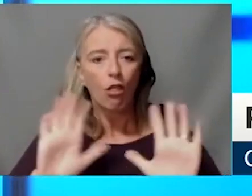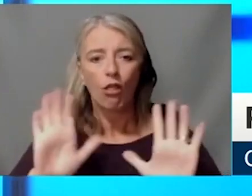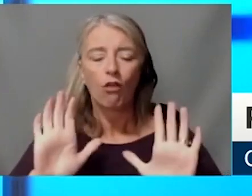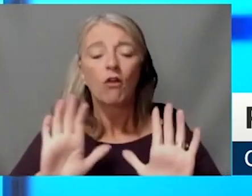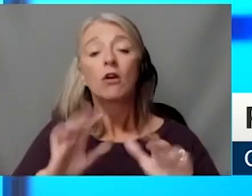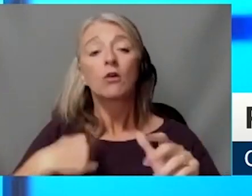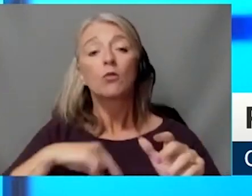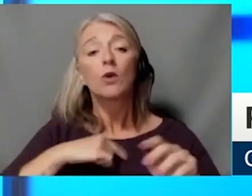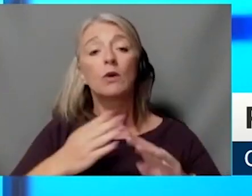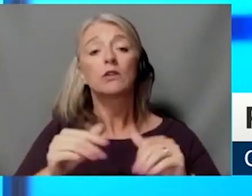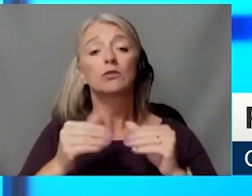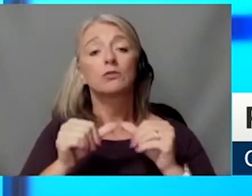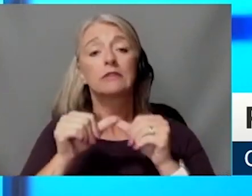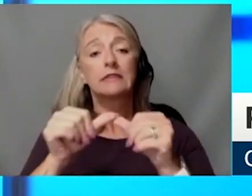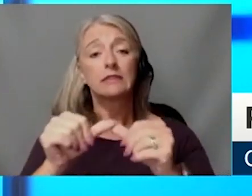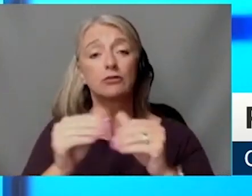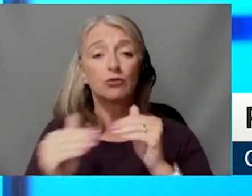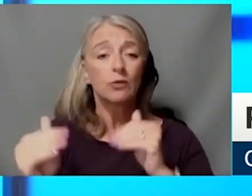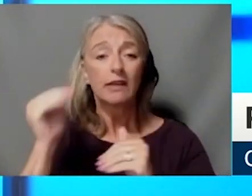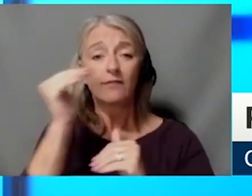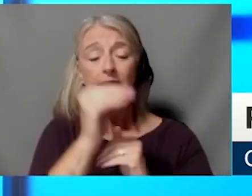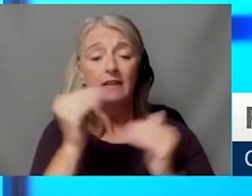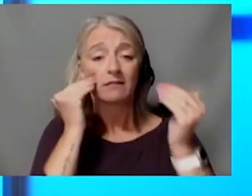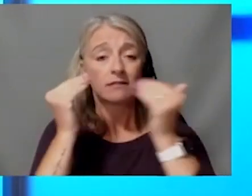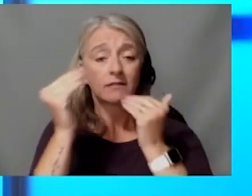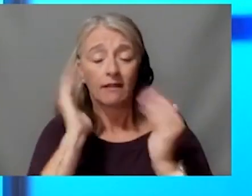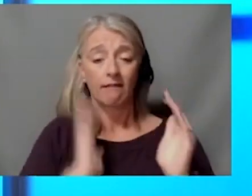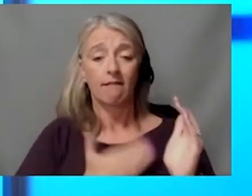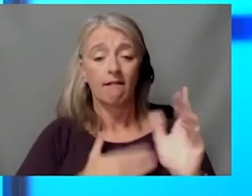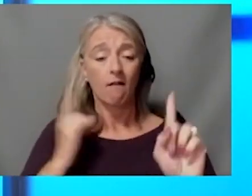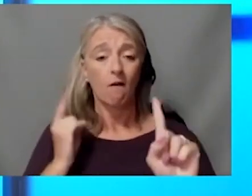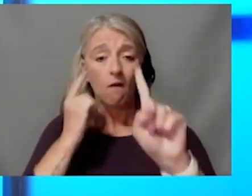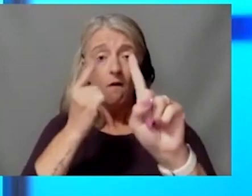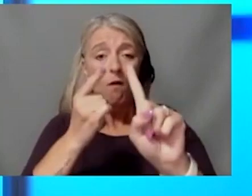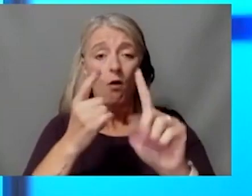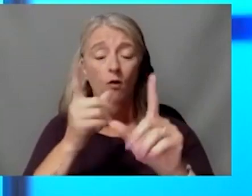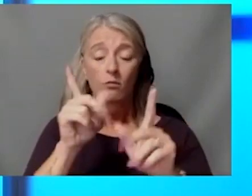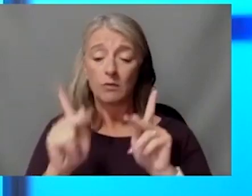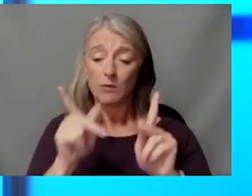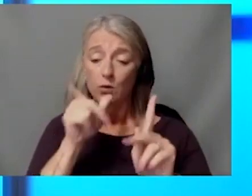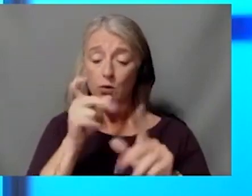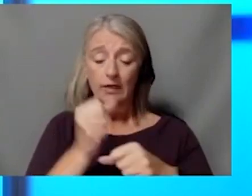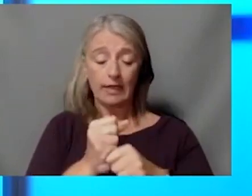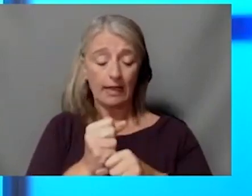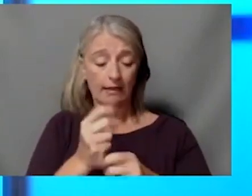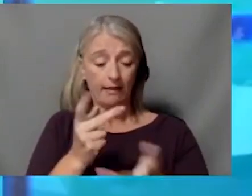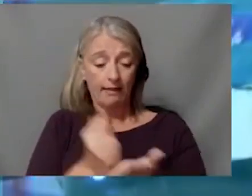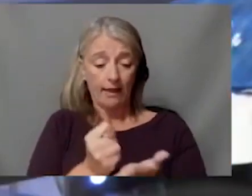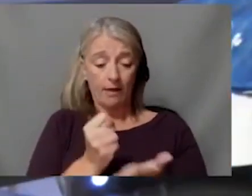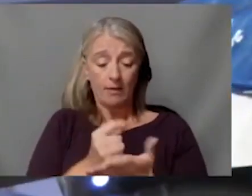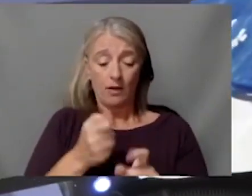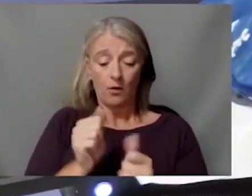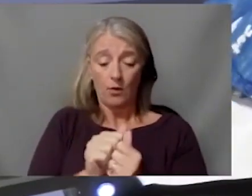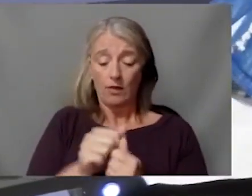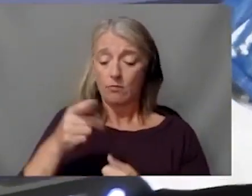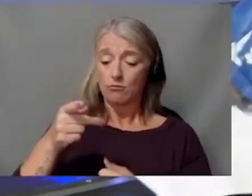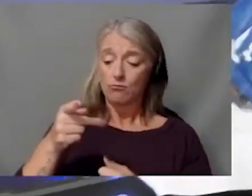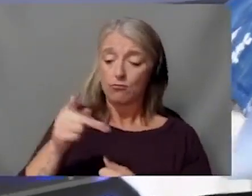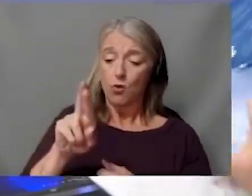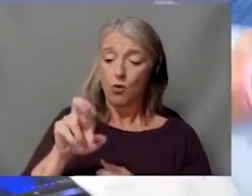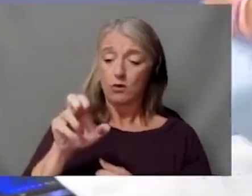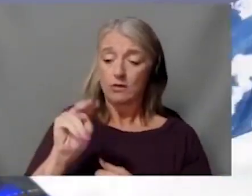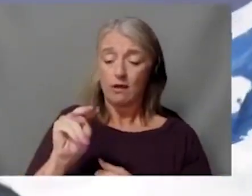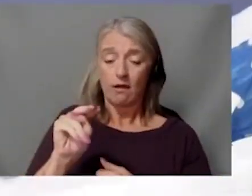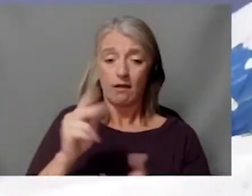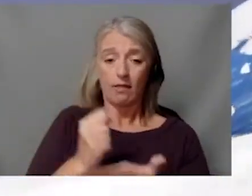knowledge. And therefore, our goal is for patients who receive proton therapy here at the KU Cancer Center, we want them and we hope that they